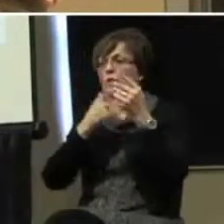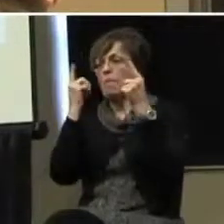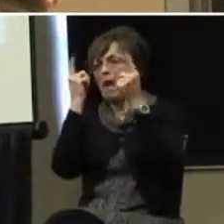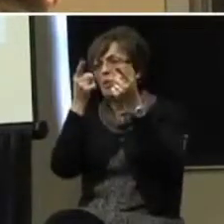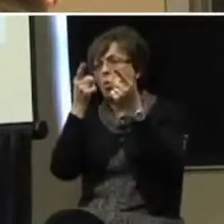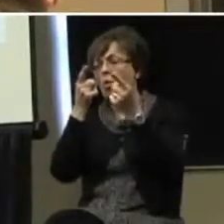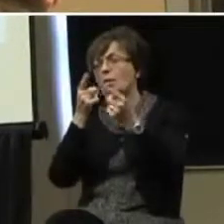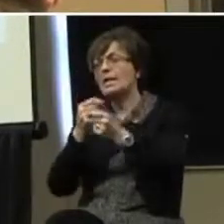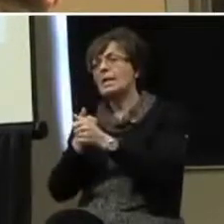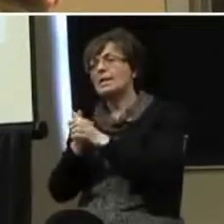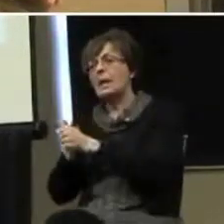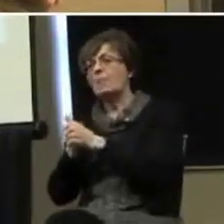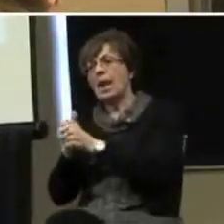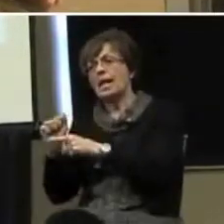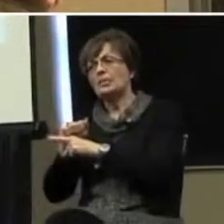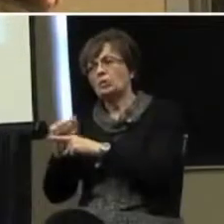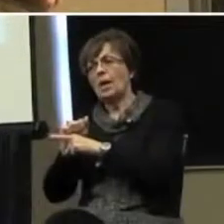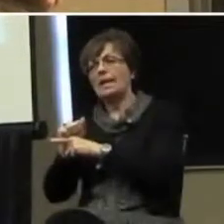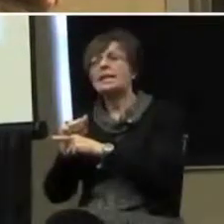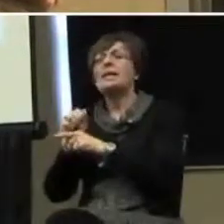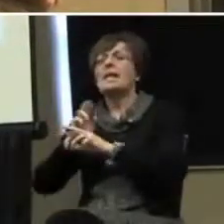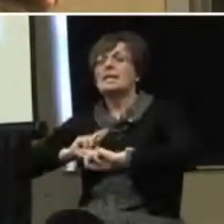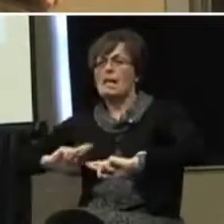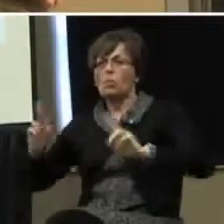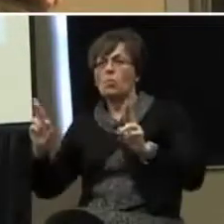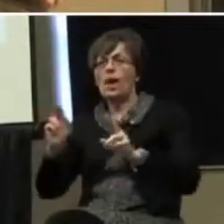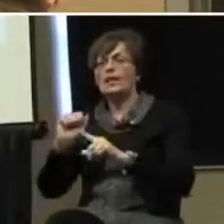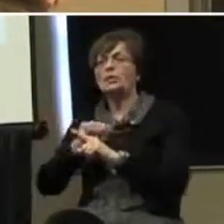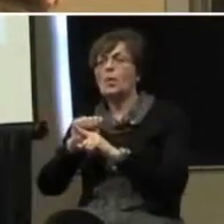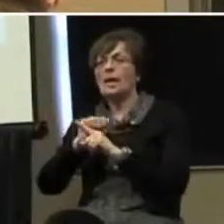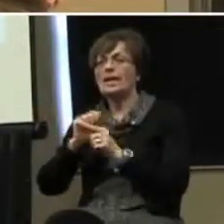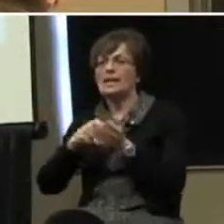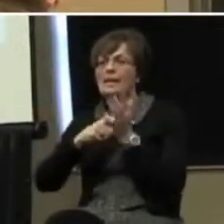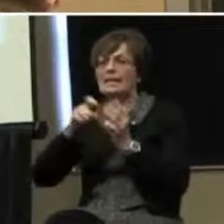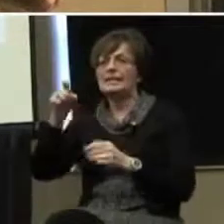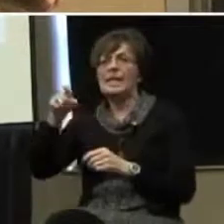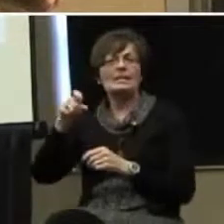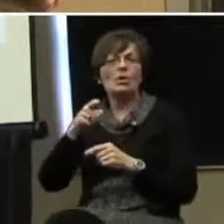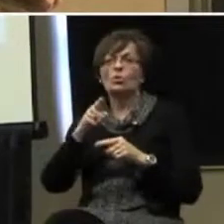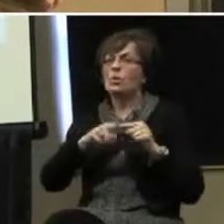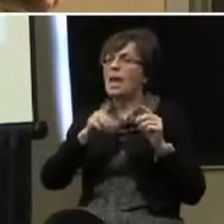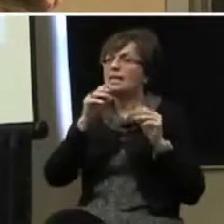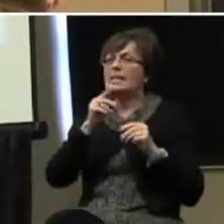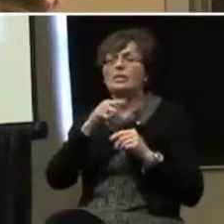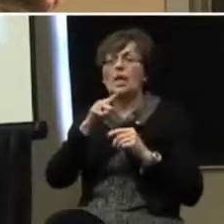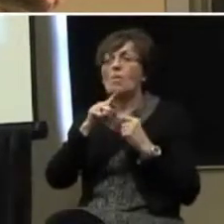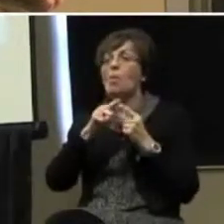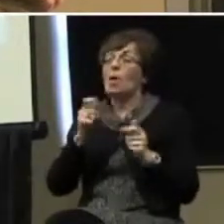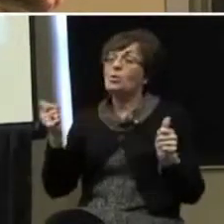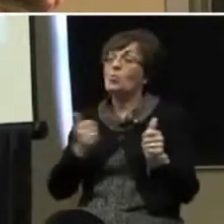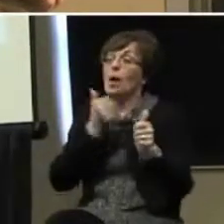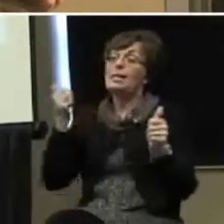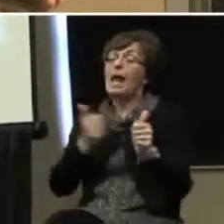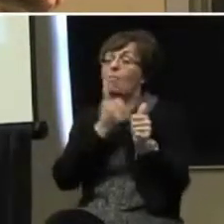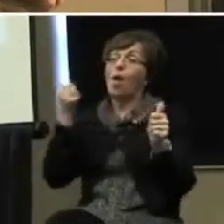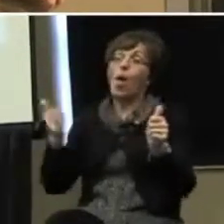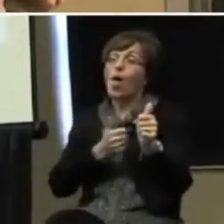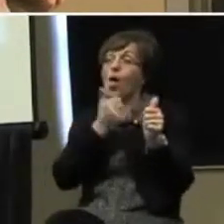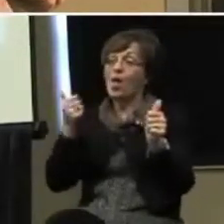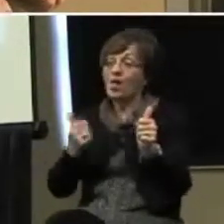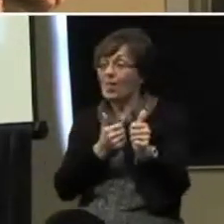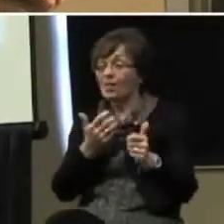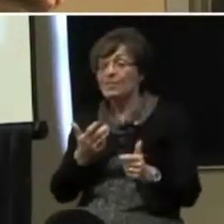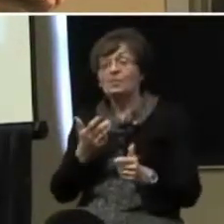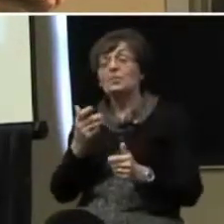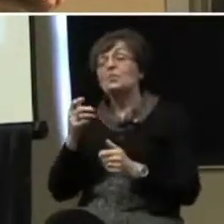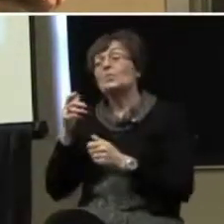So compliance training, get ready training is necessary because you're not going to teach someone when you're running down the hallway after